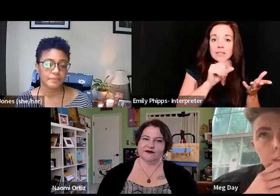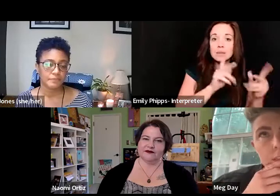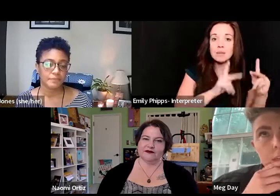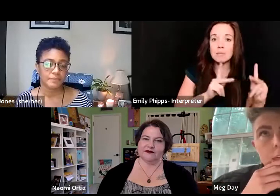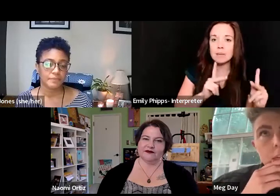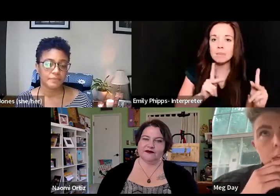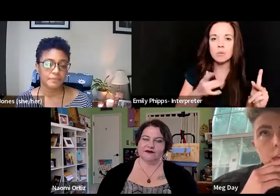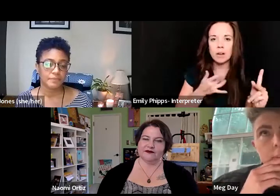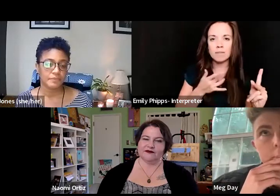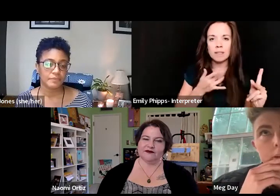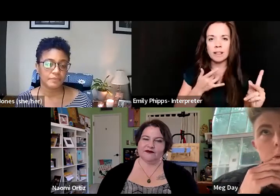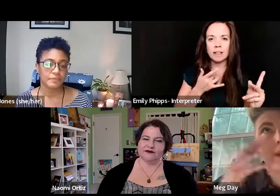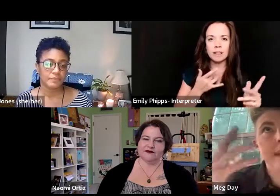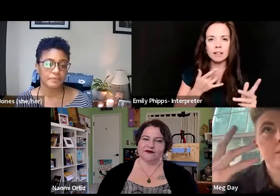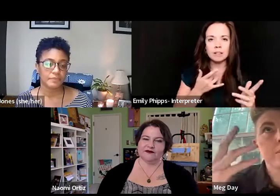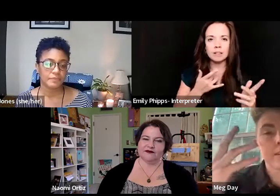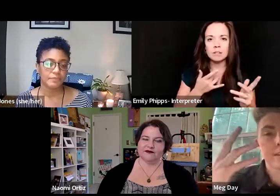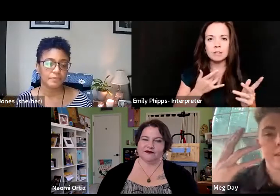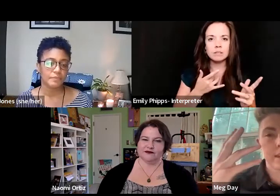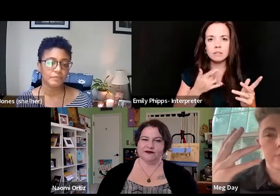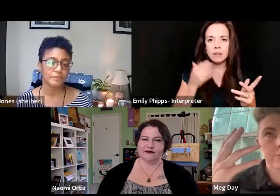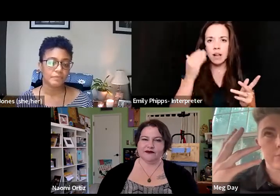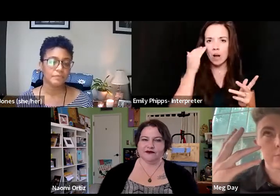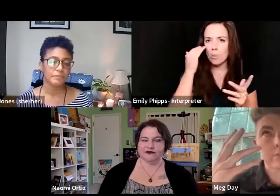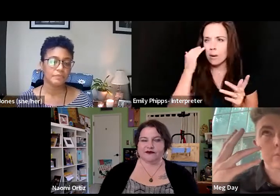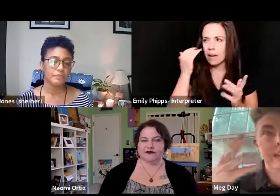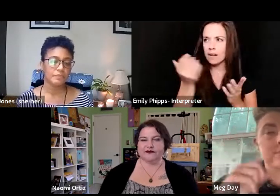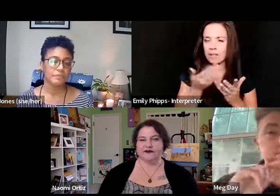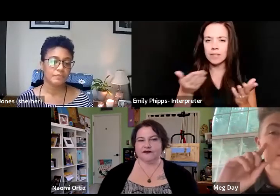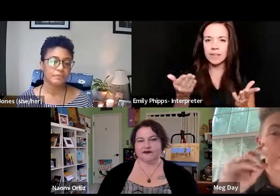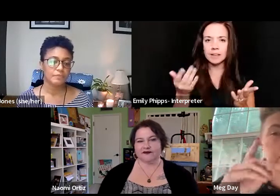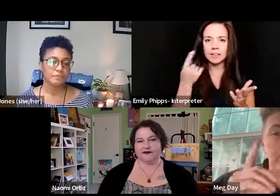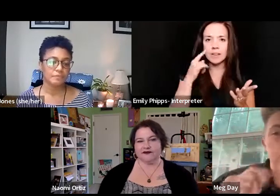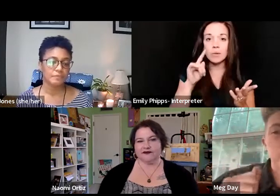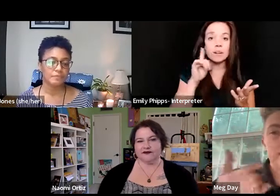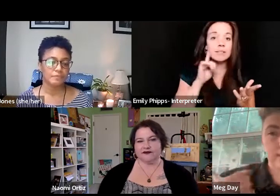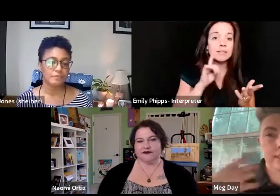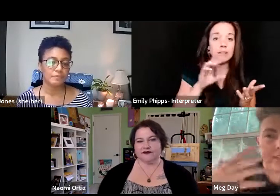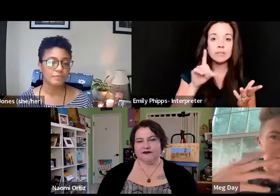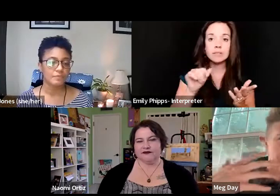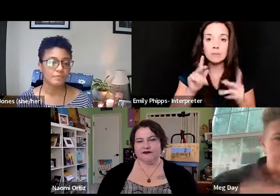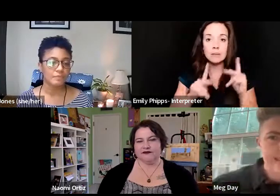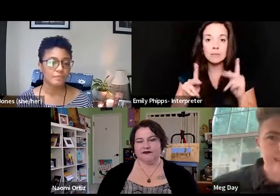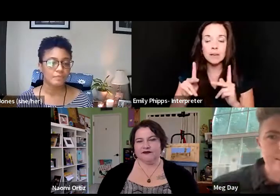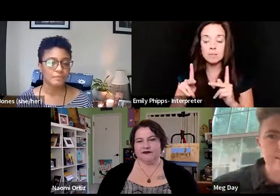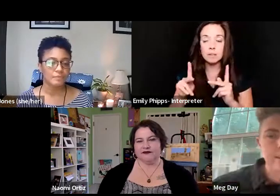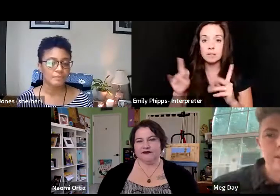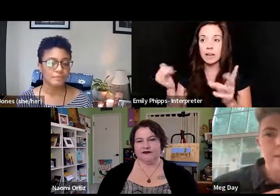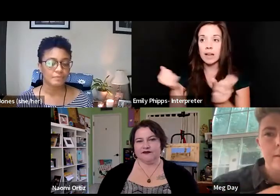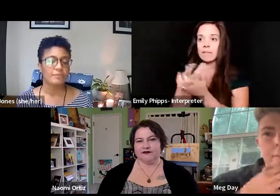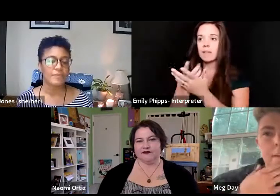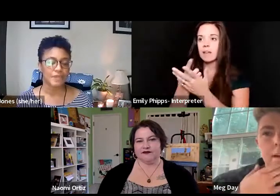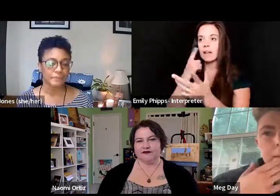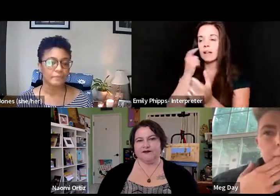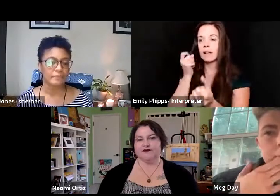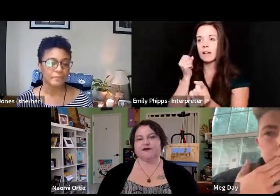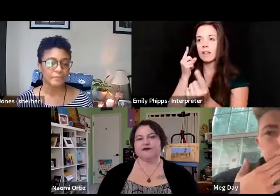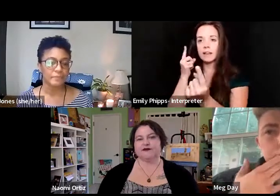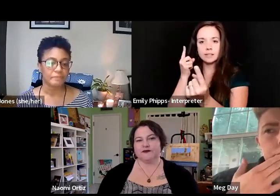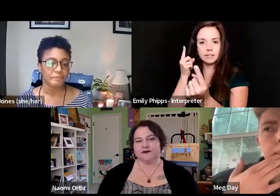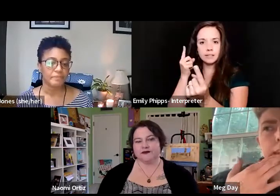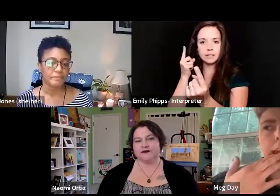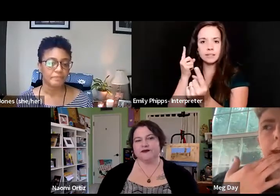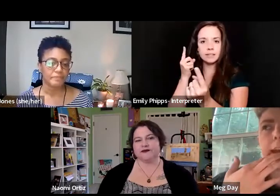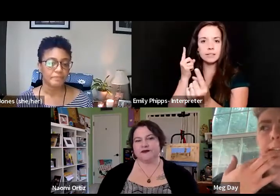feel, um, aware of things that for deaf and disabled folks suddenly everything clicks. Um,